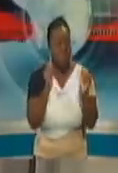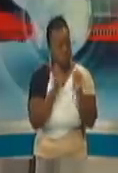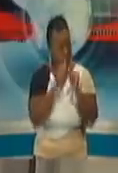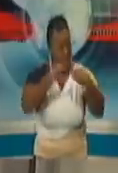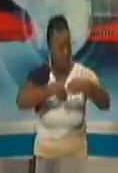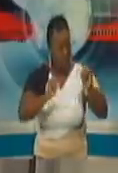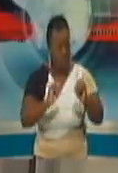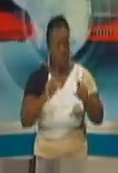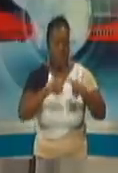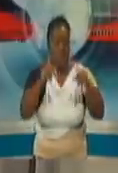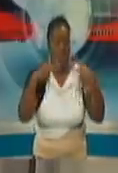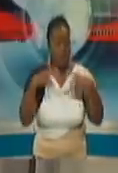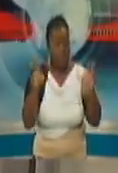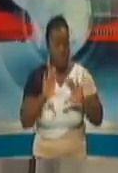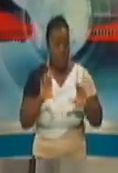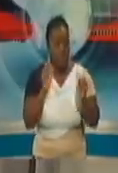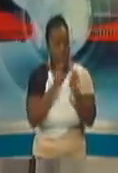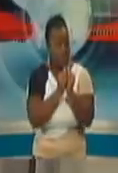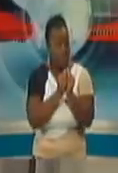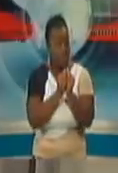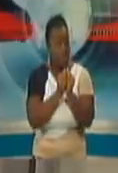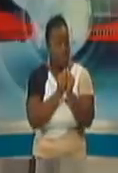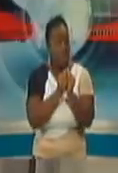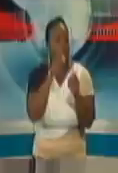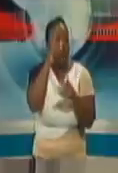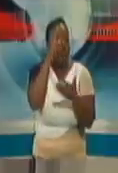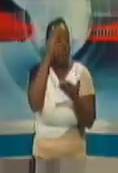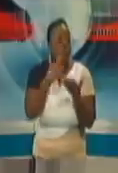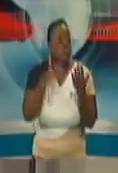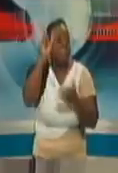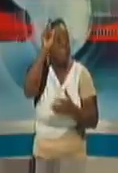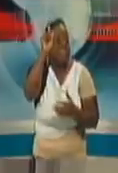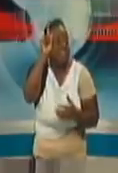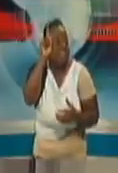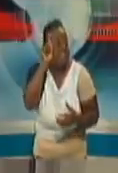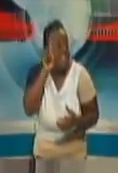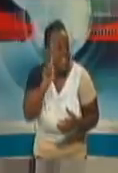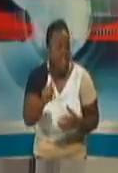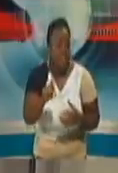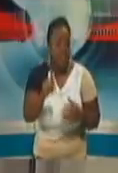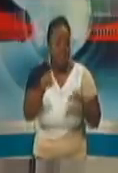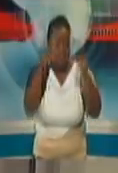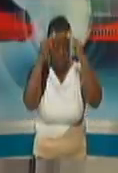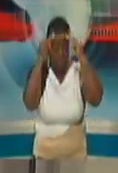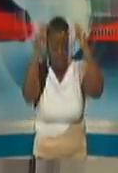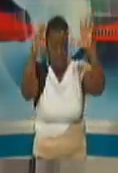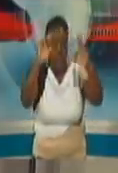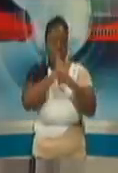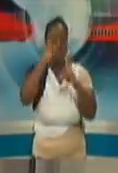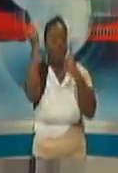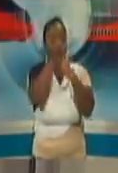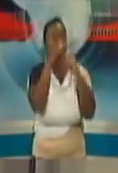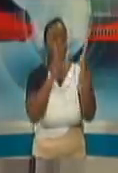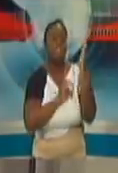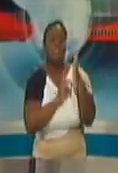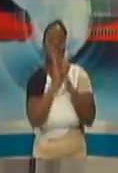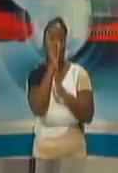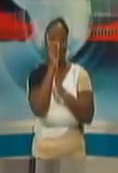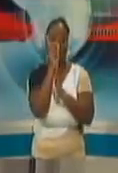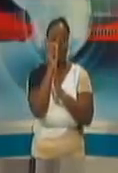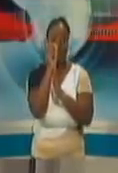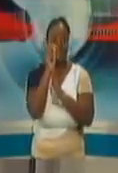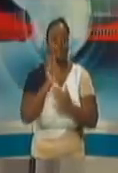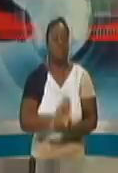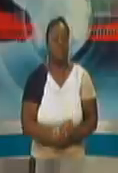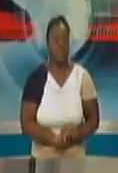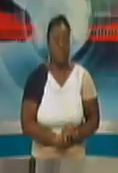It had to do with the requirements in the Ministry of Social Development's office at Aranguas Plaza.